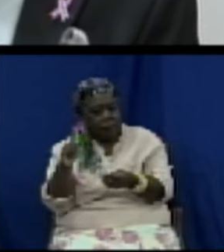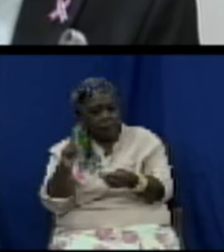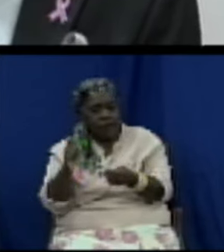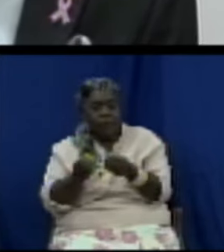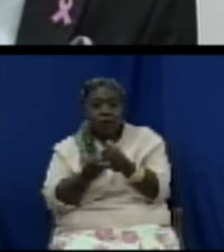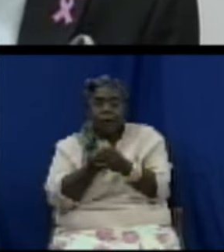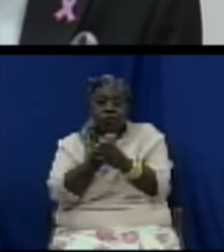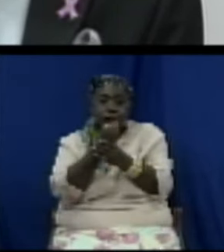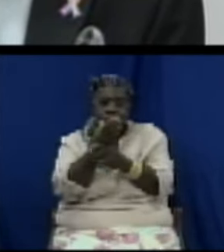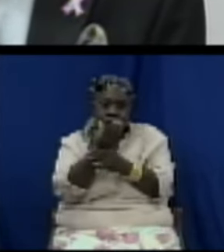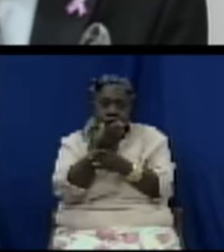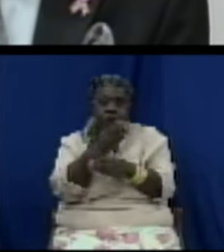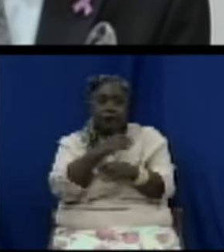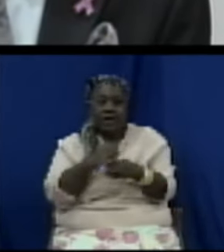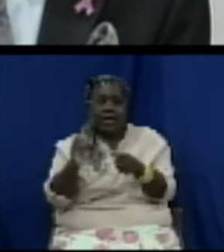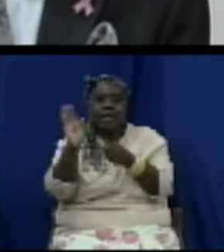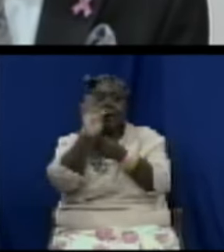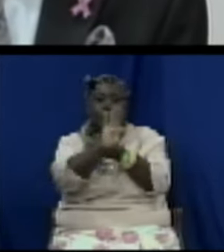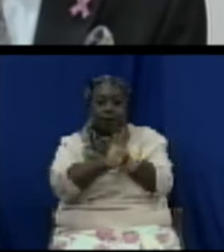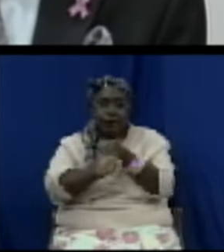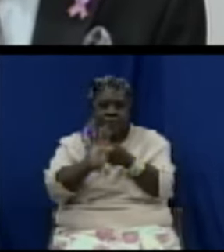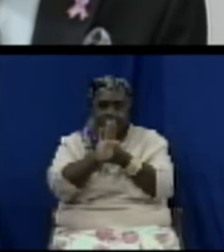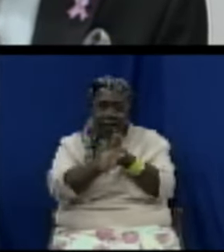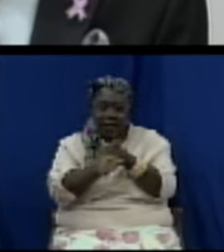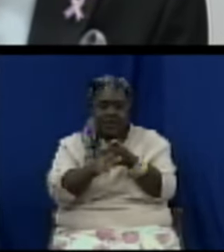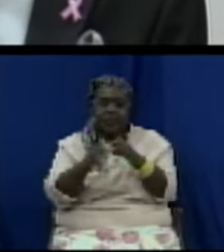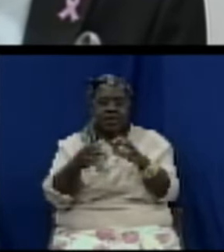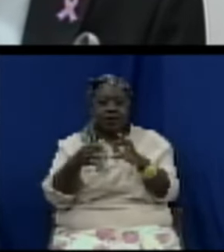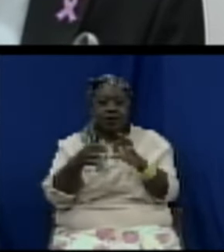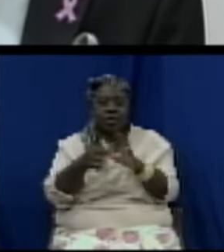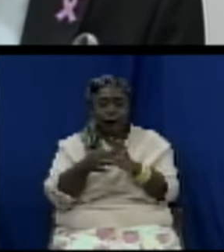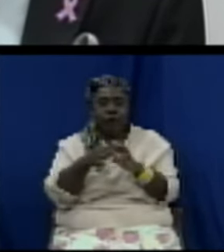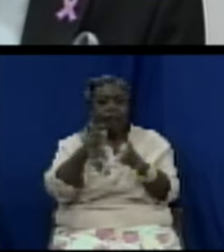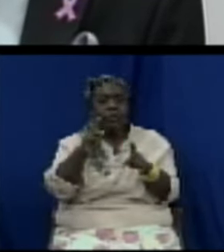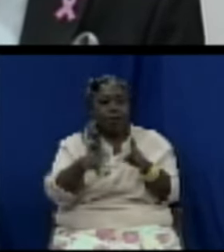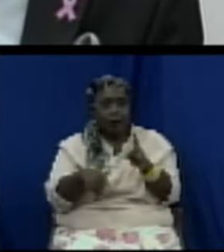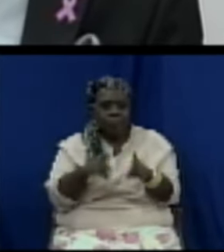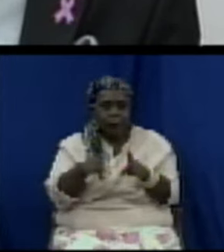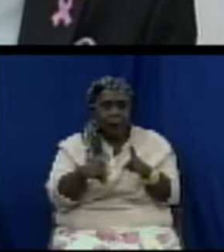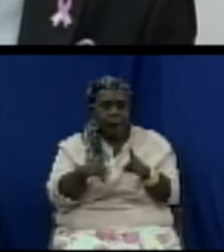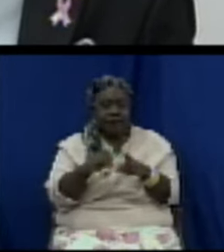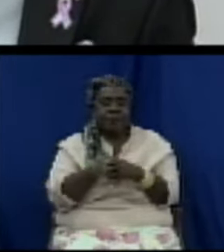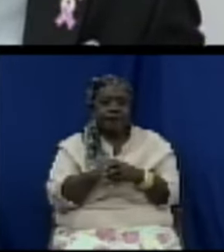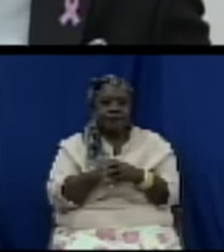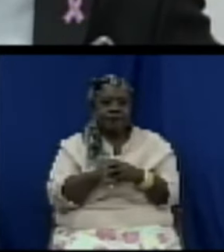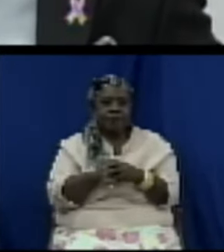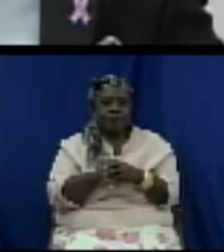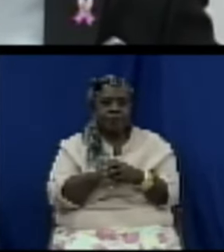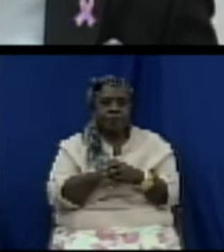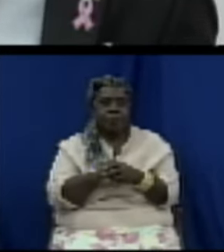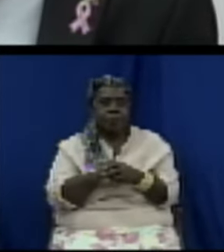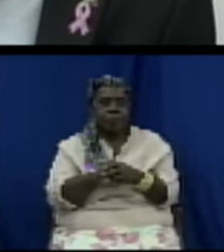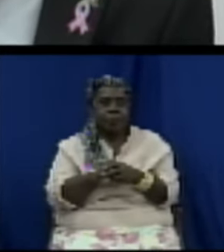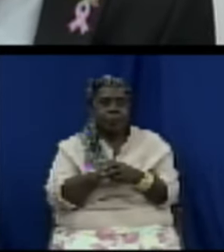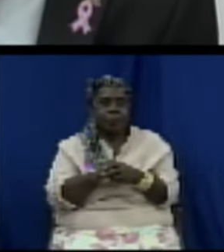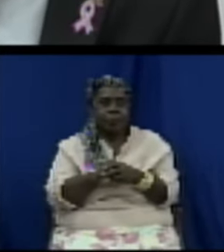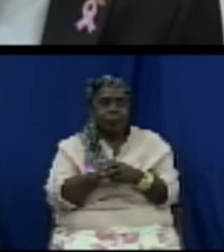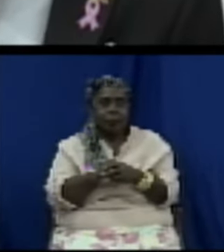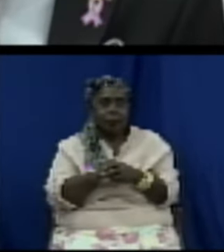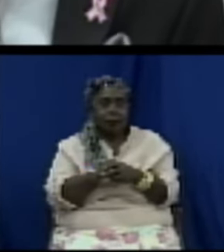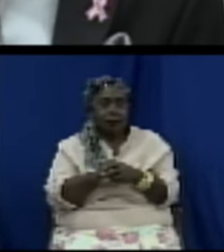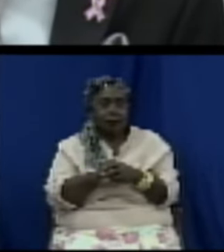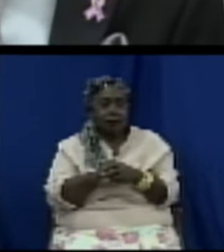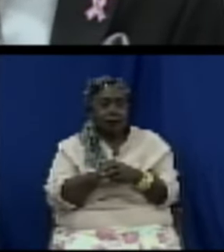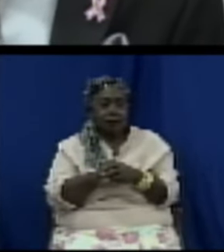protection of consumer interests in relation to the supply of